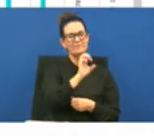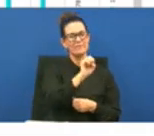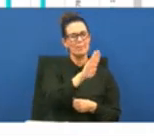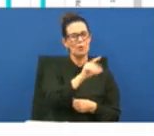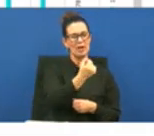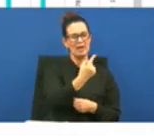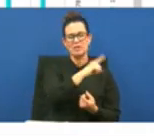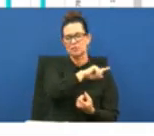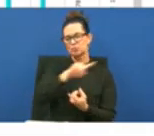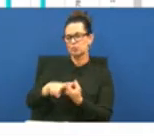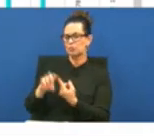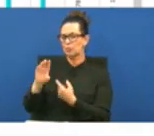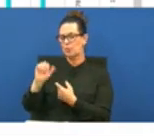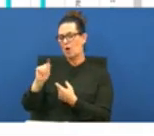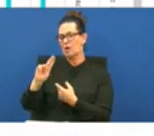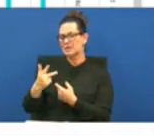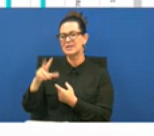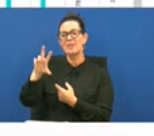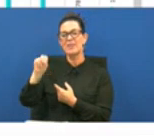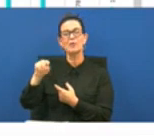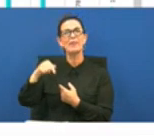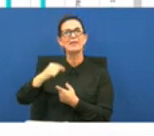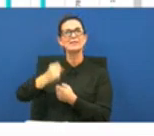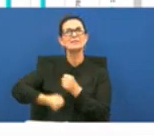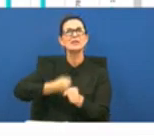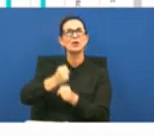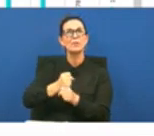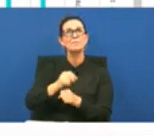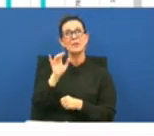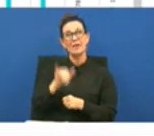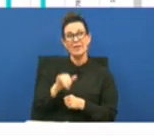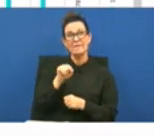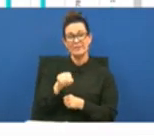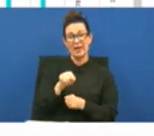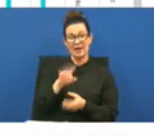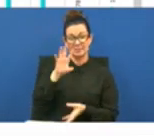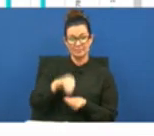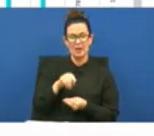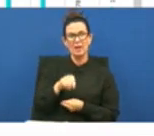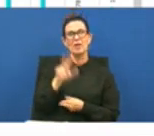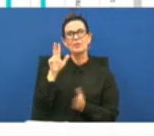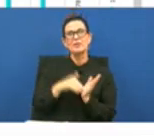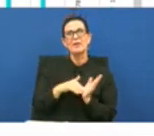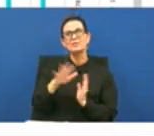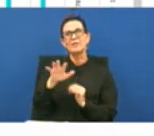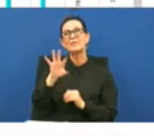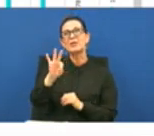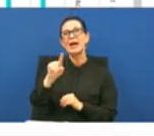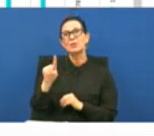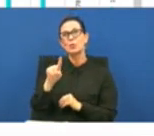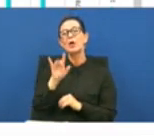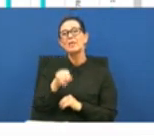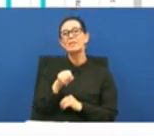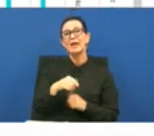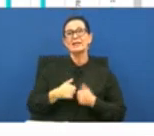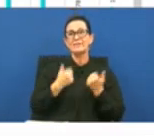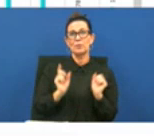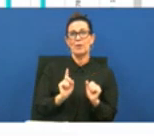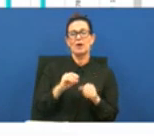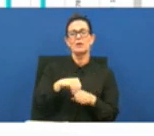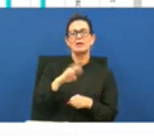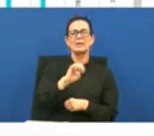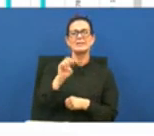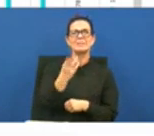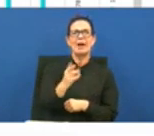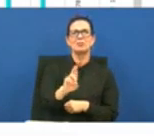to august 30th of this year of that 3591 are east baton rich parish residents